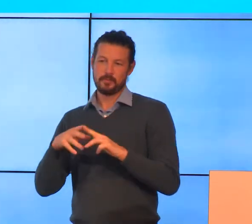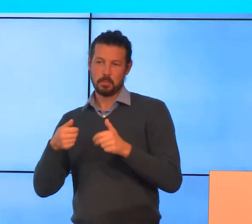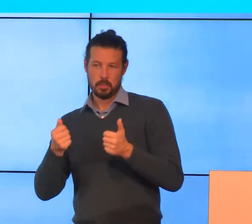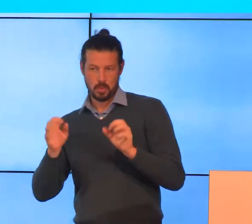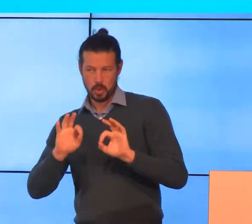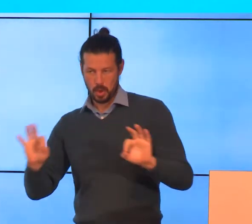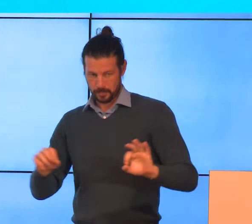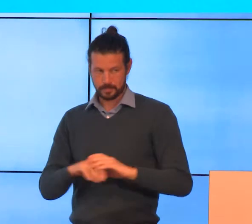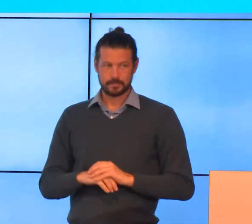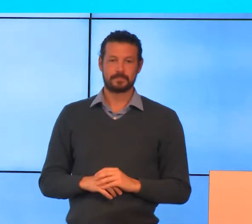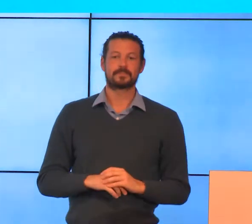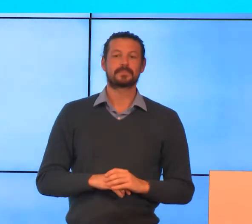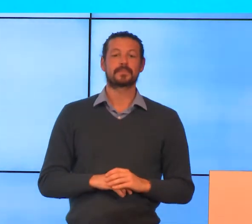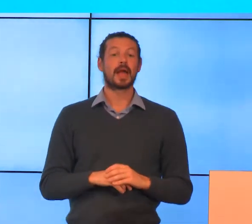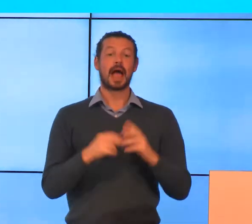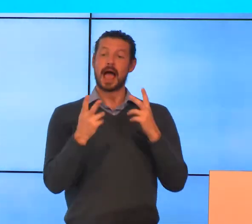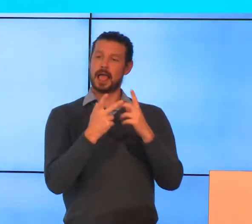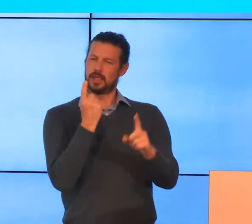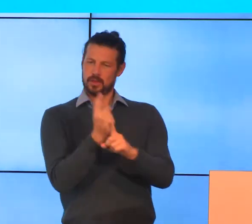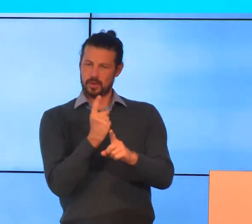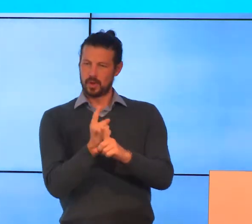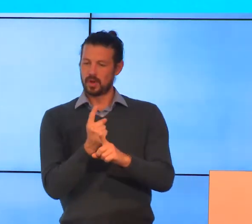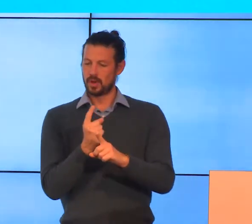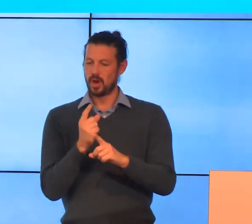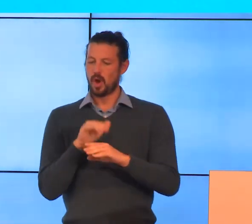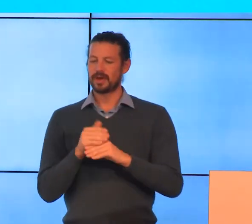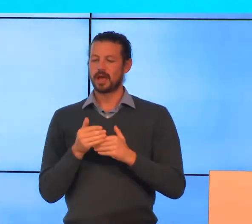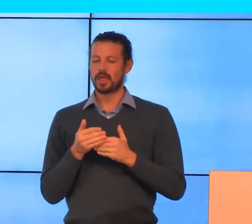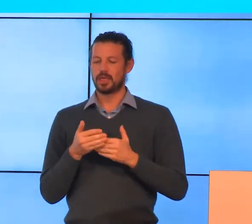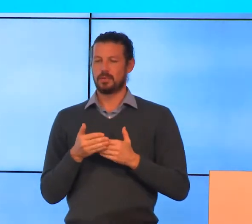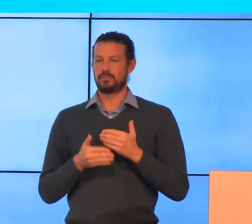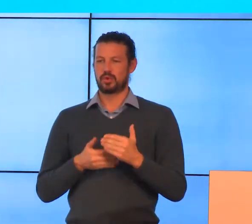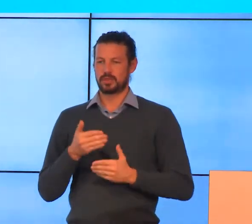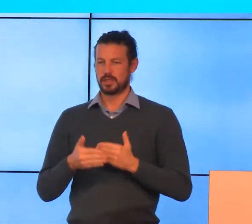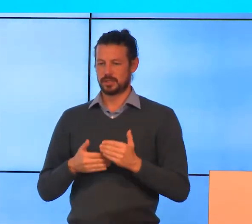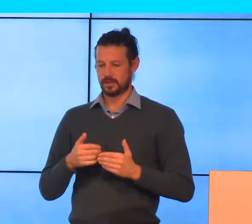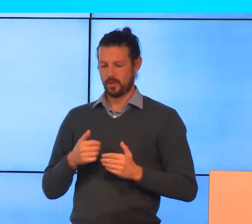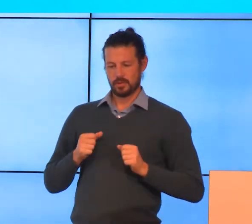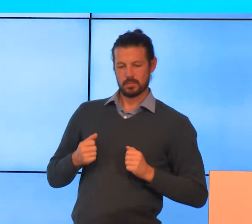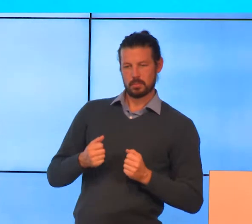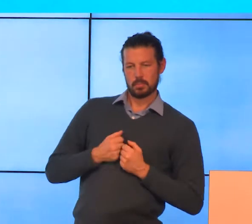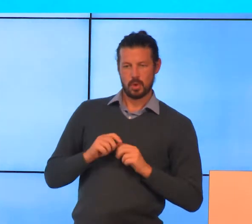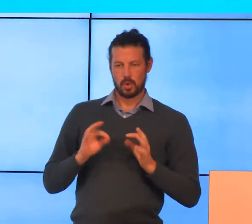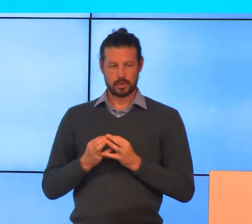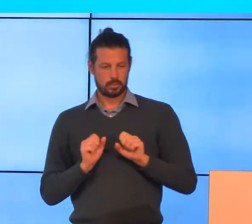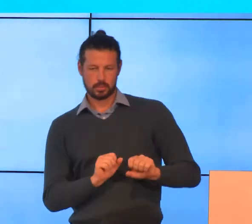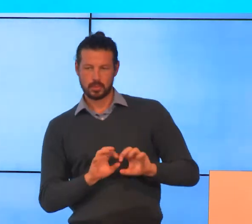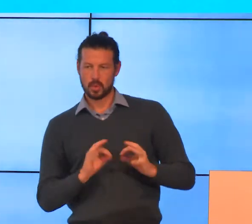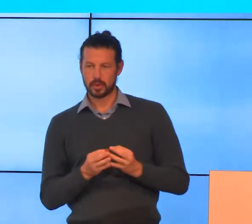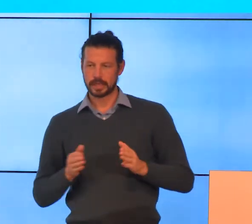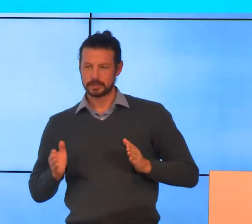The other thing that we just wanted to talk about was the processes that each organisation used in the development of the kits.